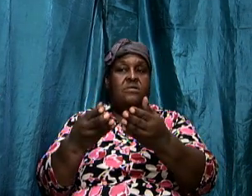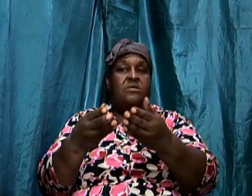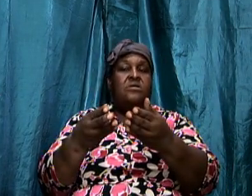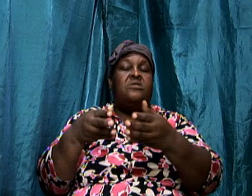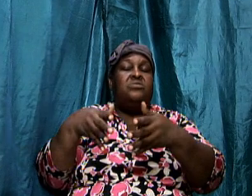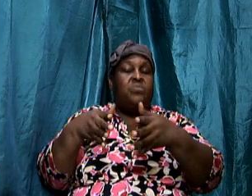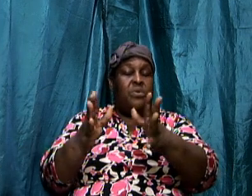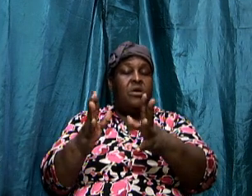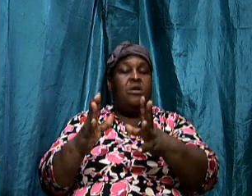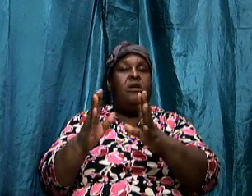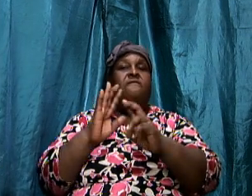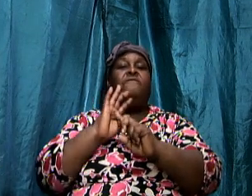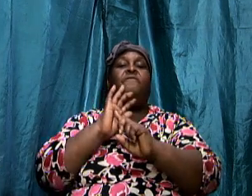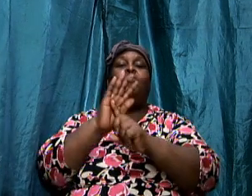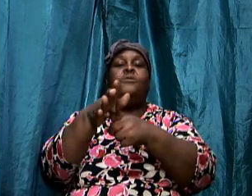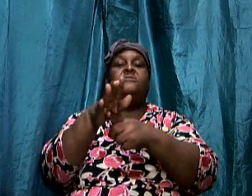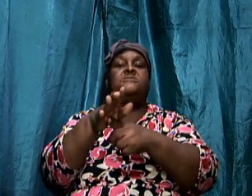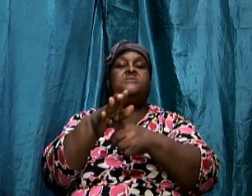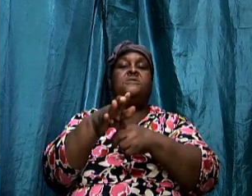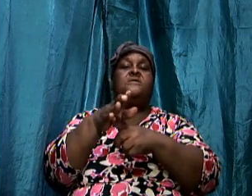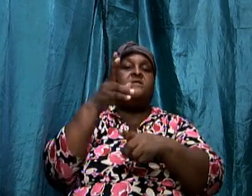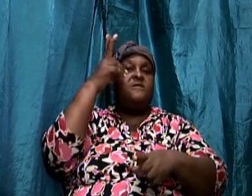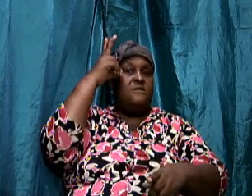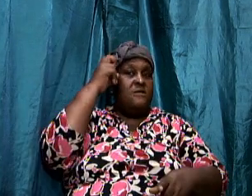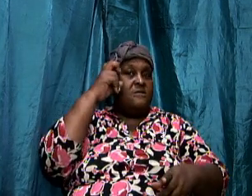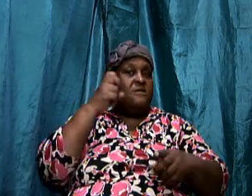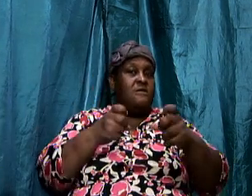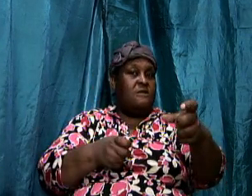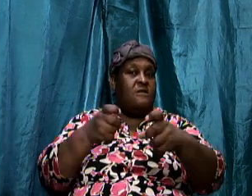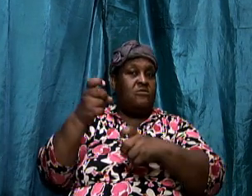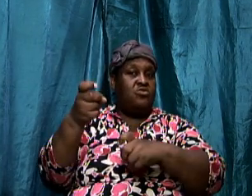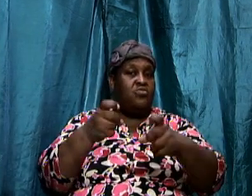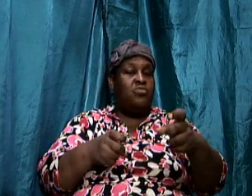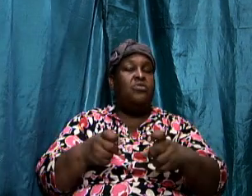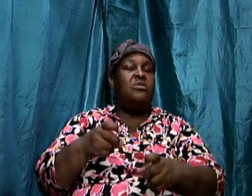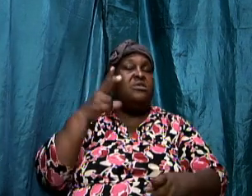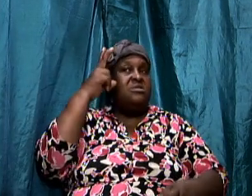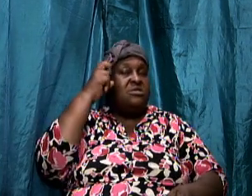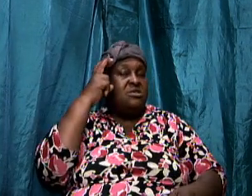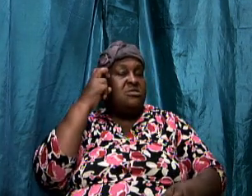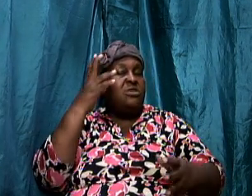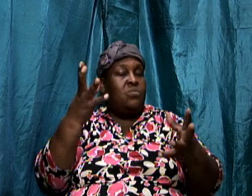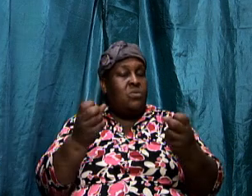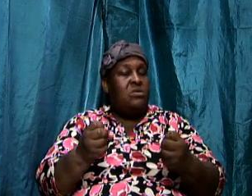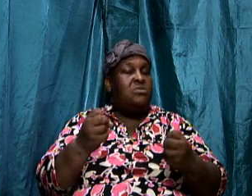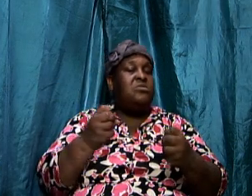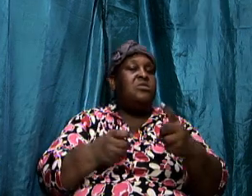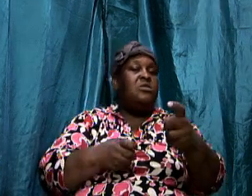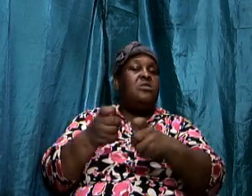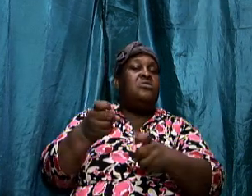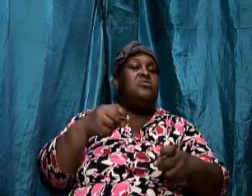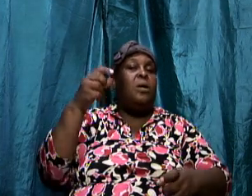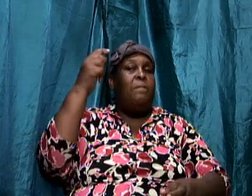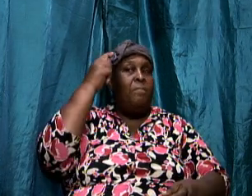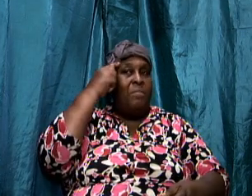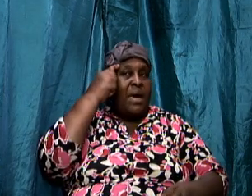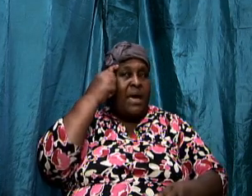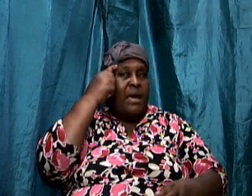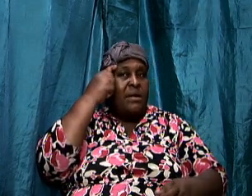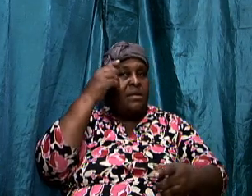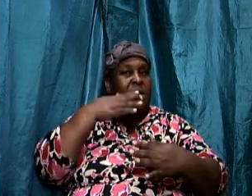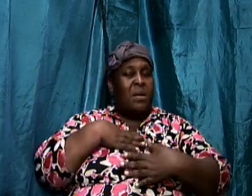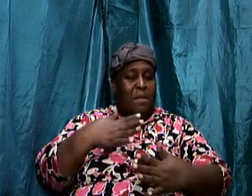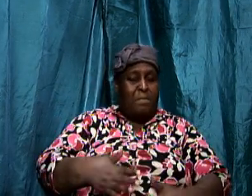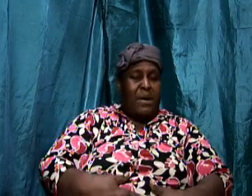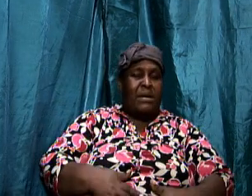on us he wants to control our minds he wants to control ultimately our bodies our